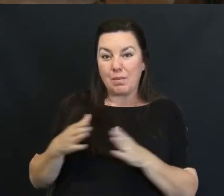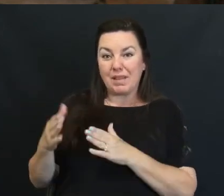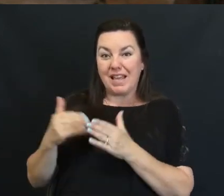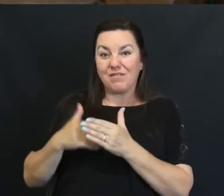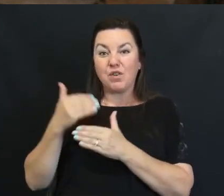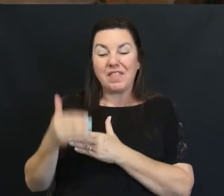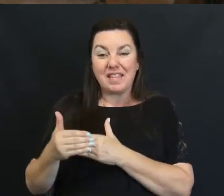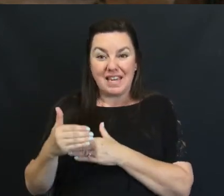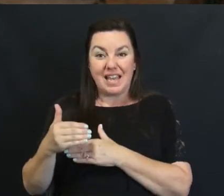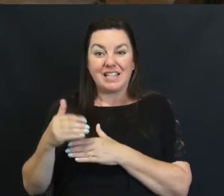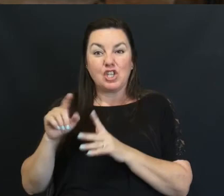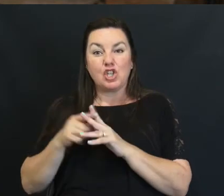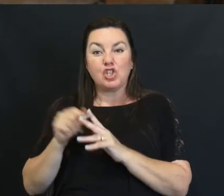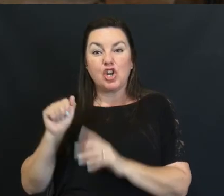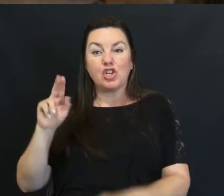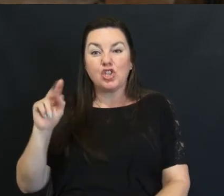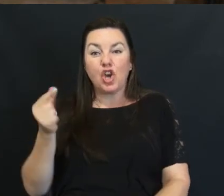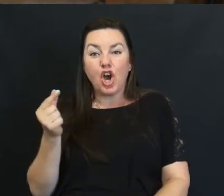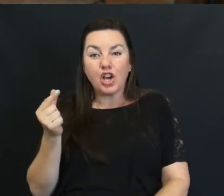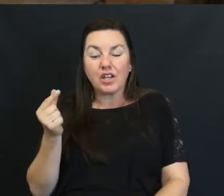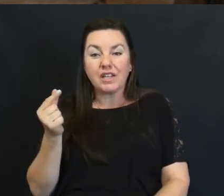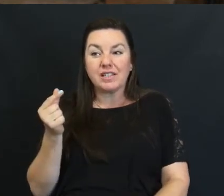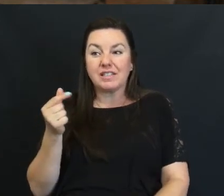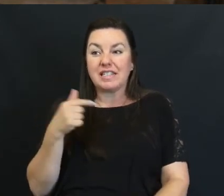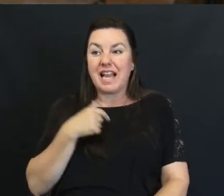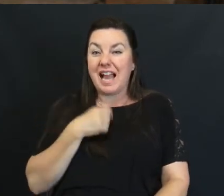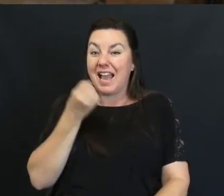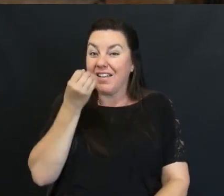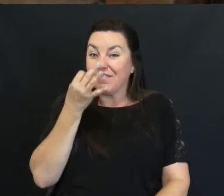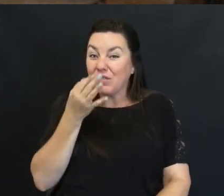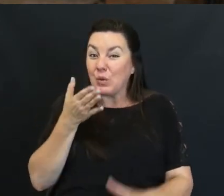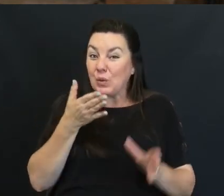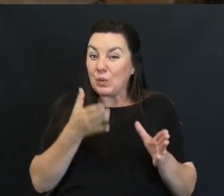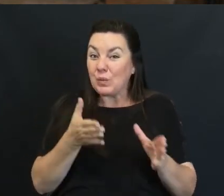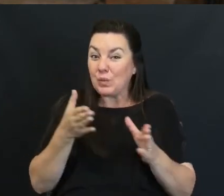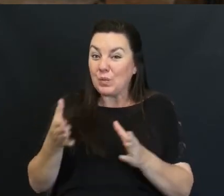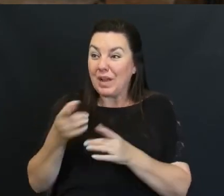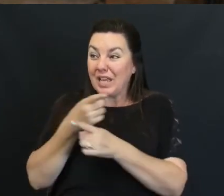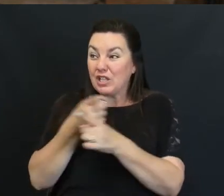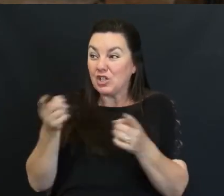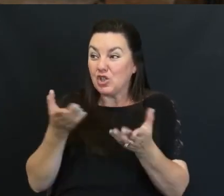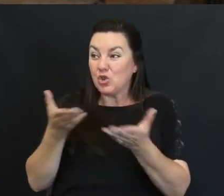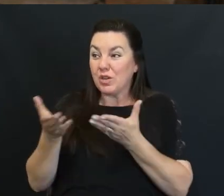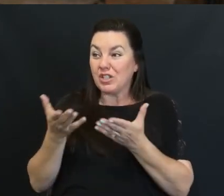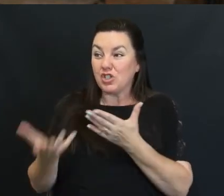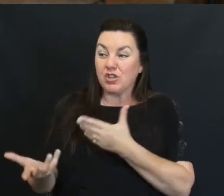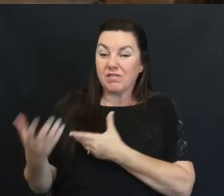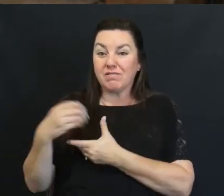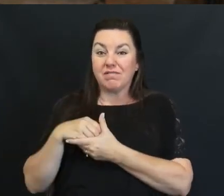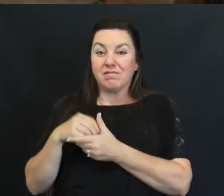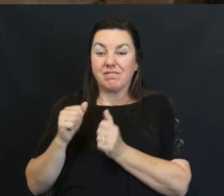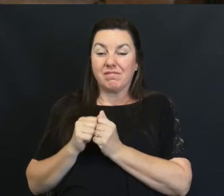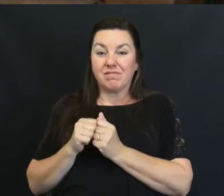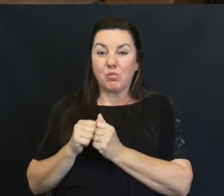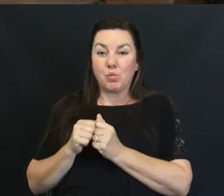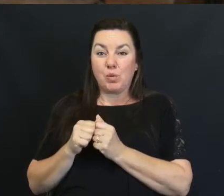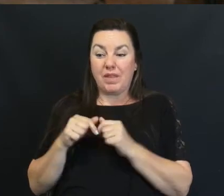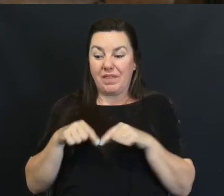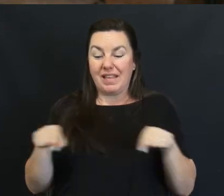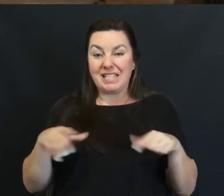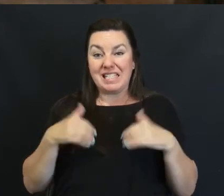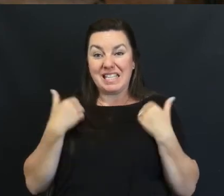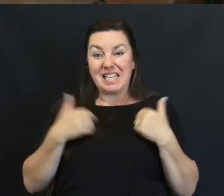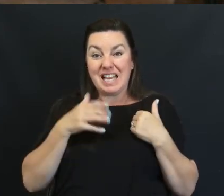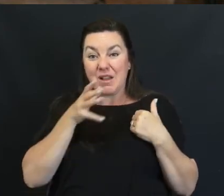Season That Starts In August I Have A Few Ways That You Can Serve And Get Involved With These Young